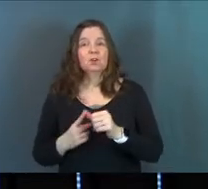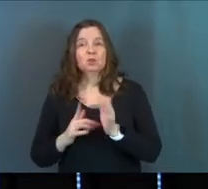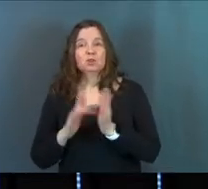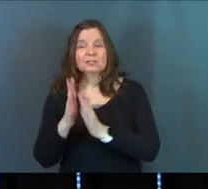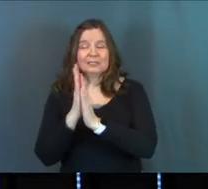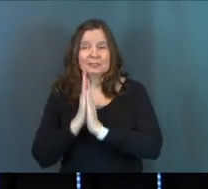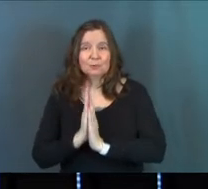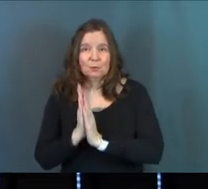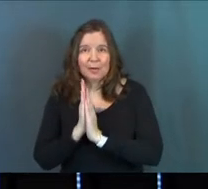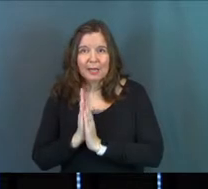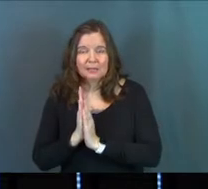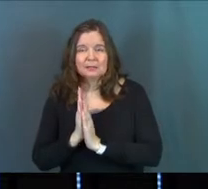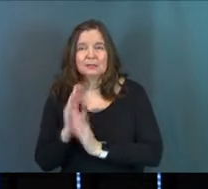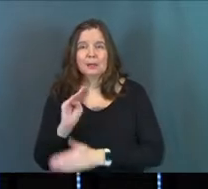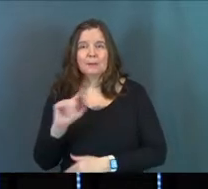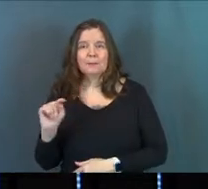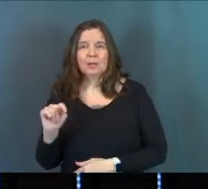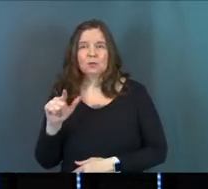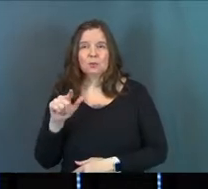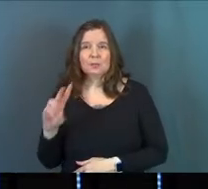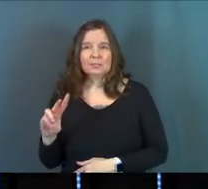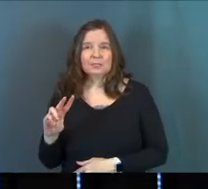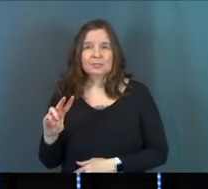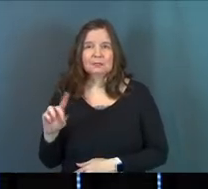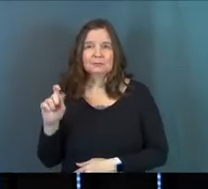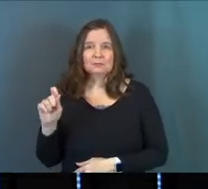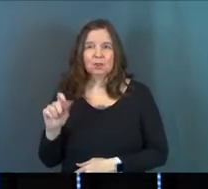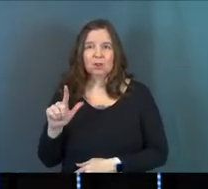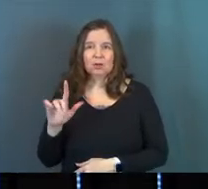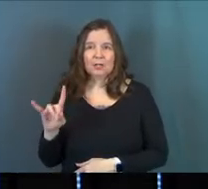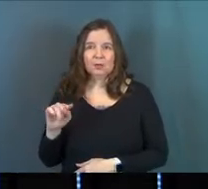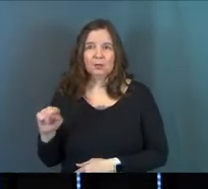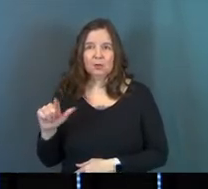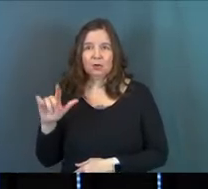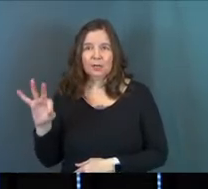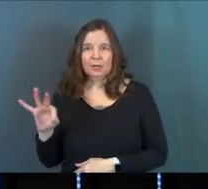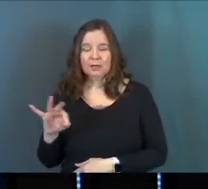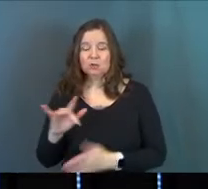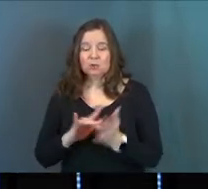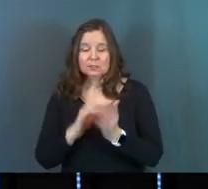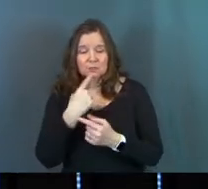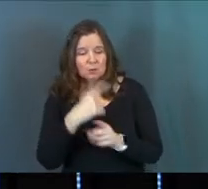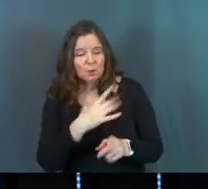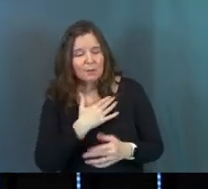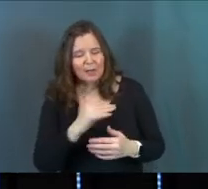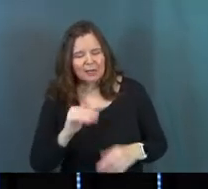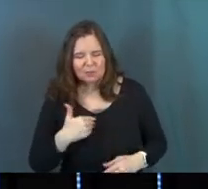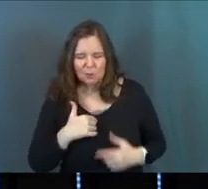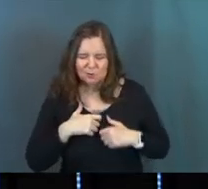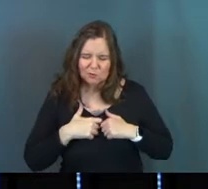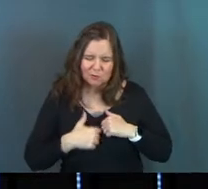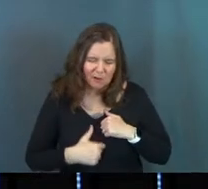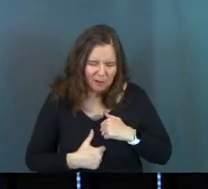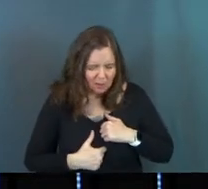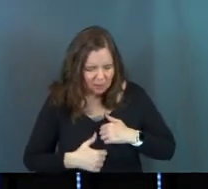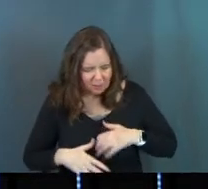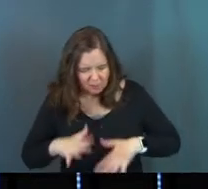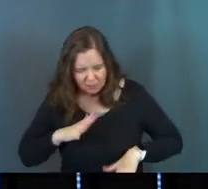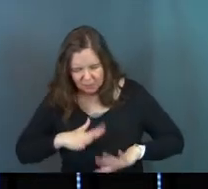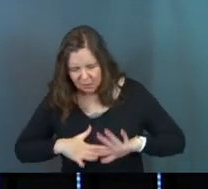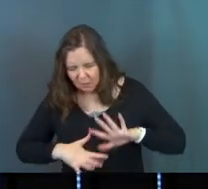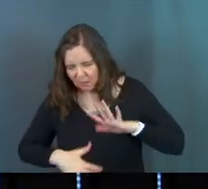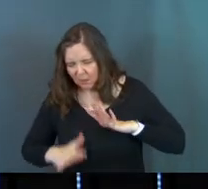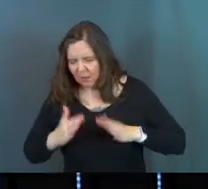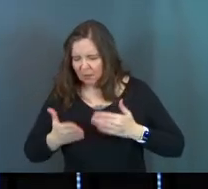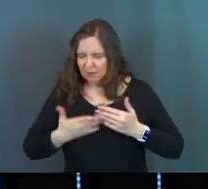one, Jesus prays Matthew 26 verses 38 through 39. He told them, Jesus told them, my soul is crushed with grief to